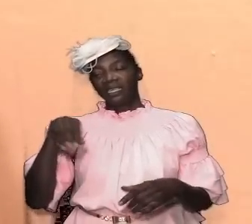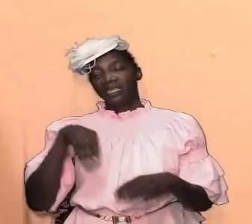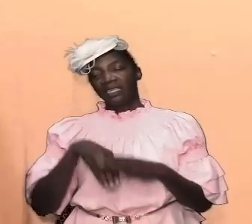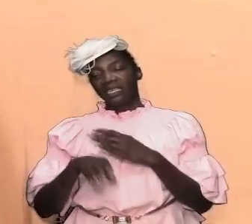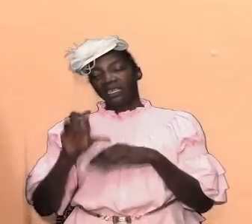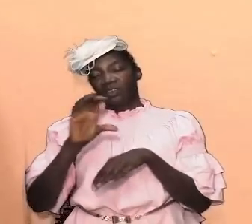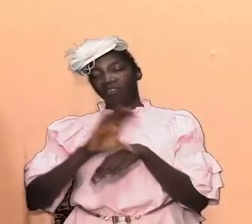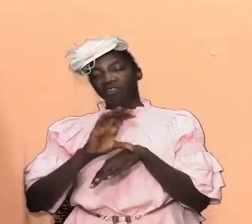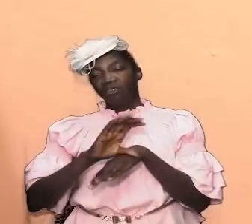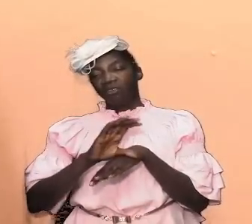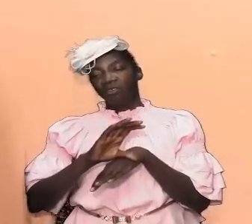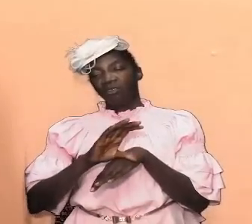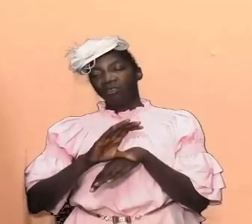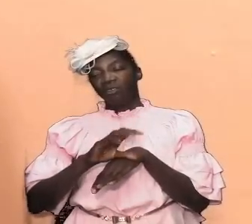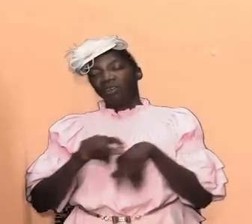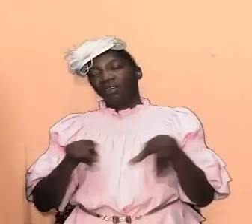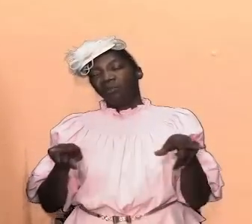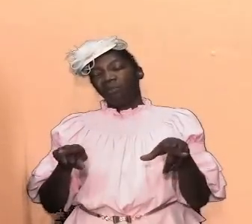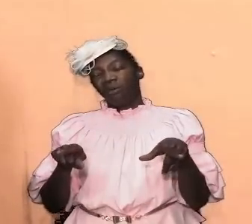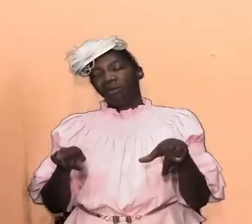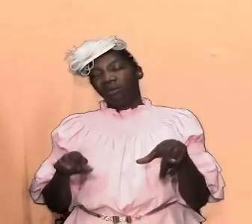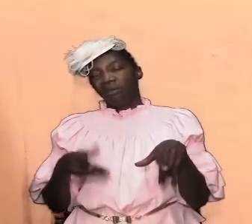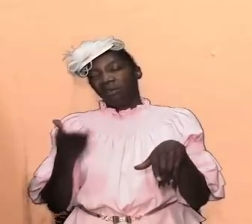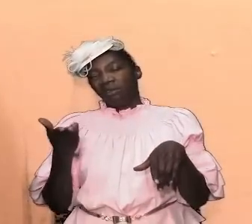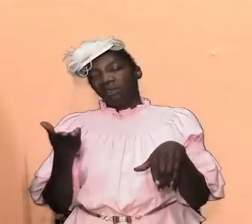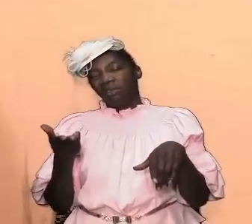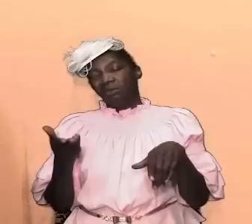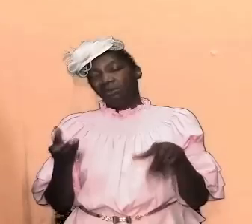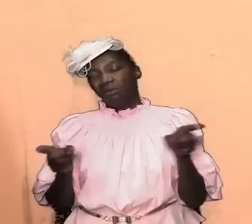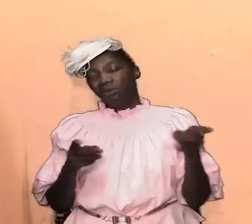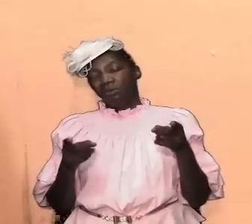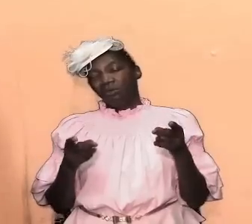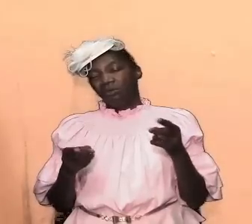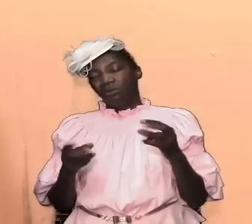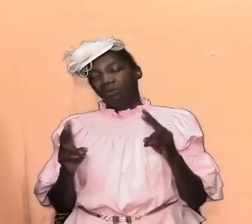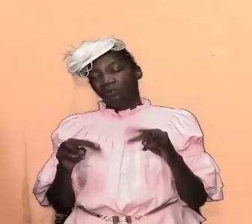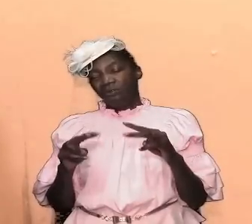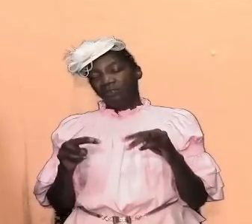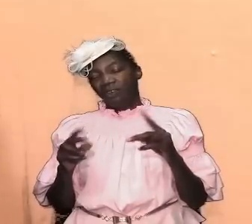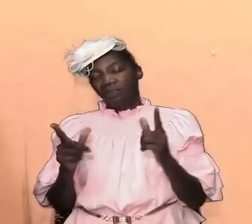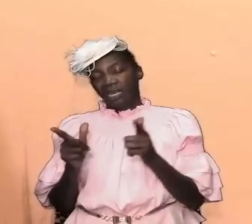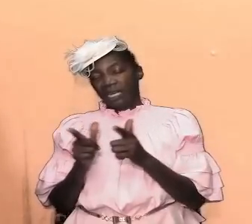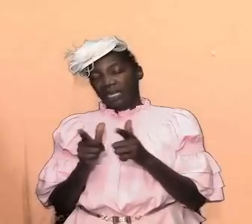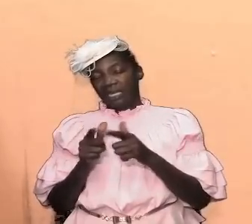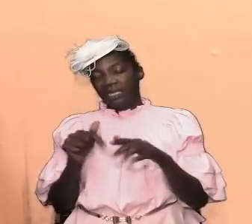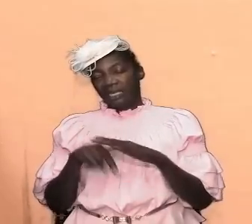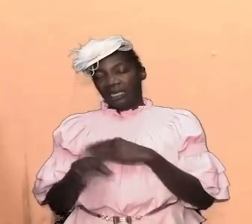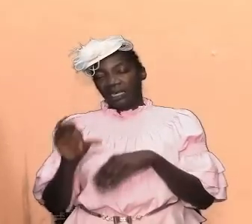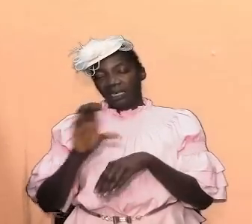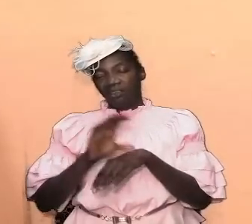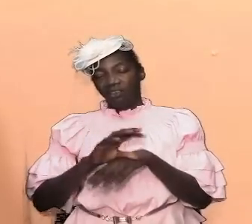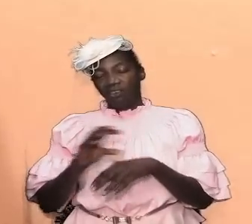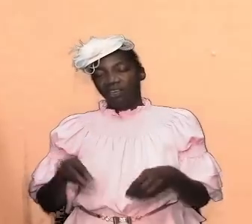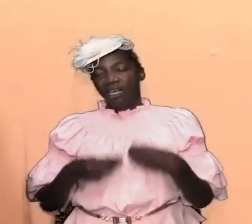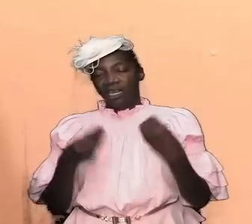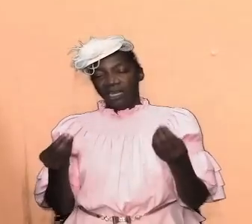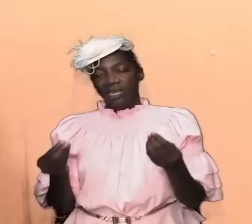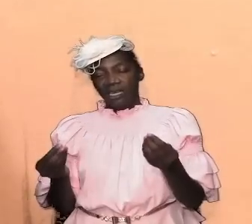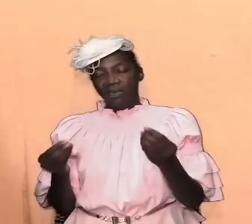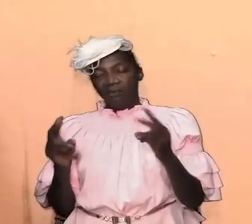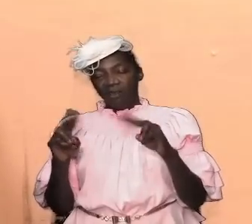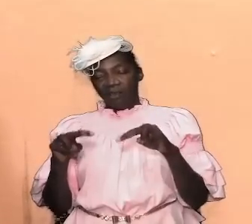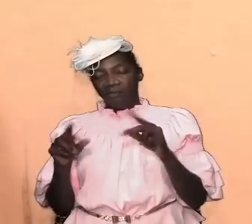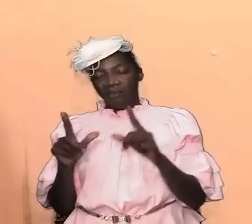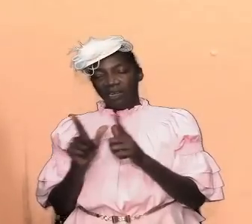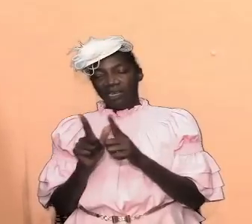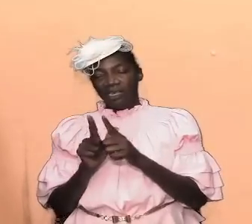but they do very little in the church of god they give very little they